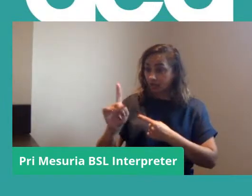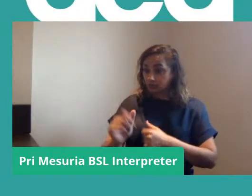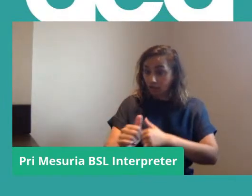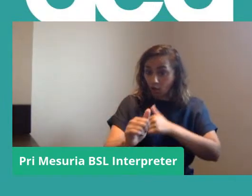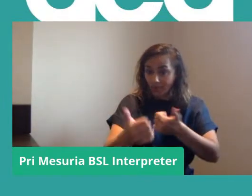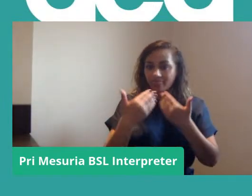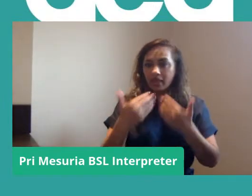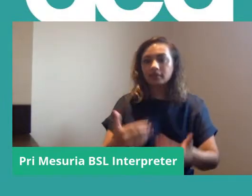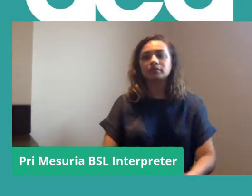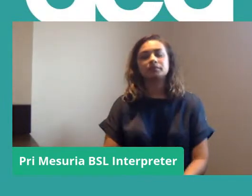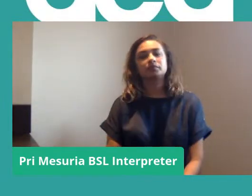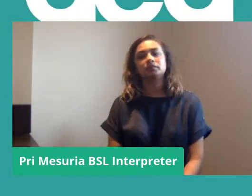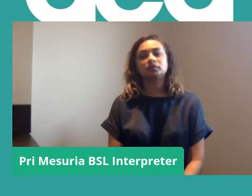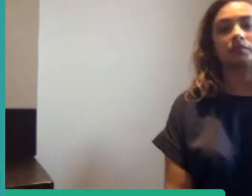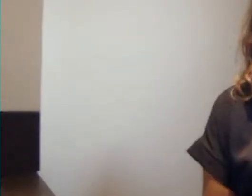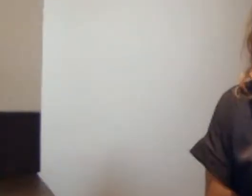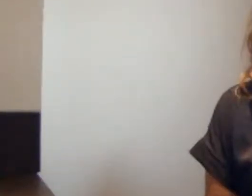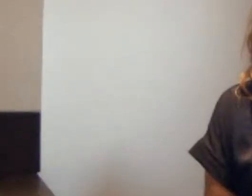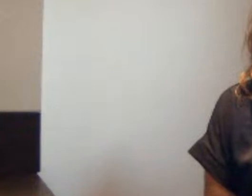Thanks.